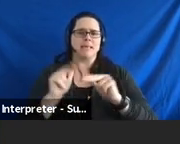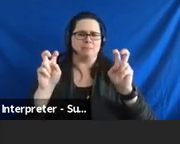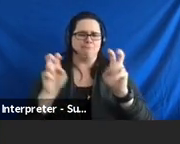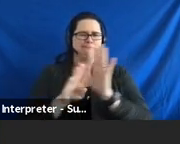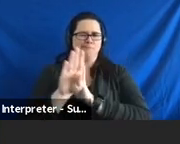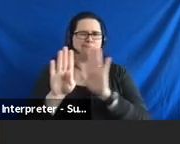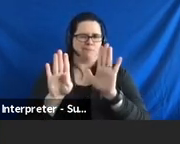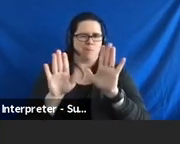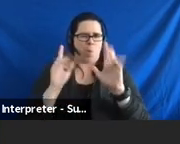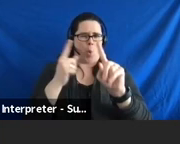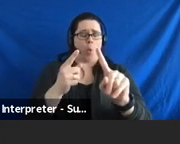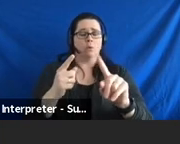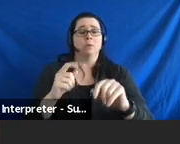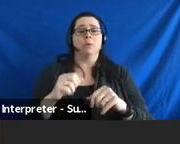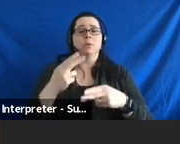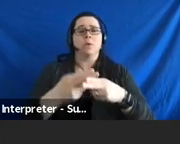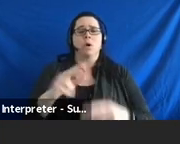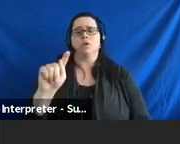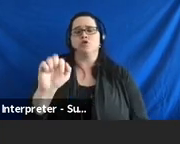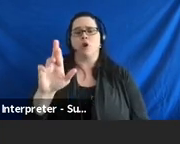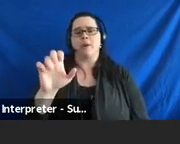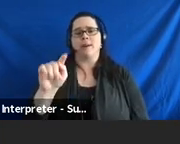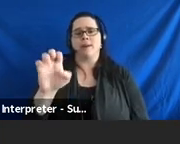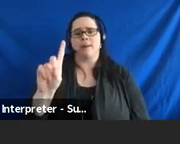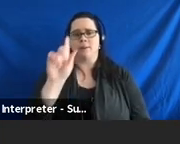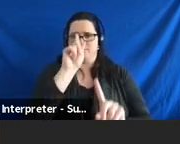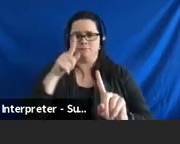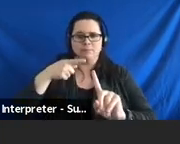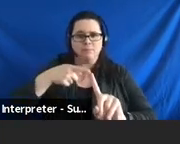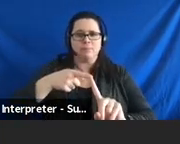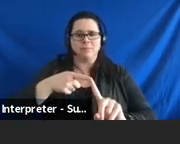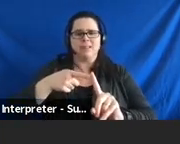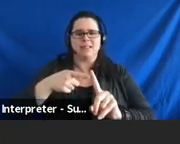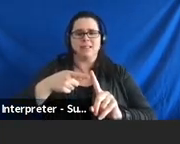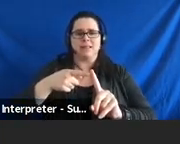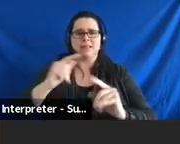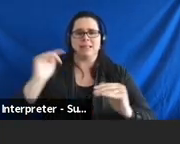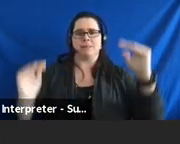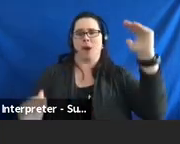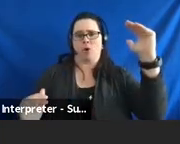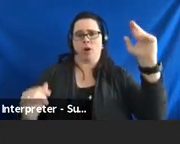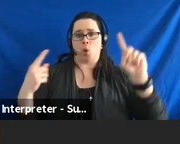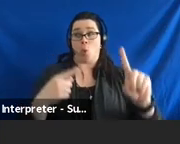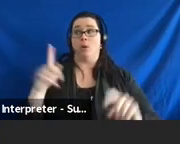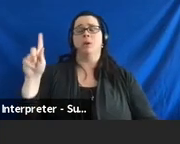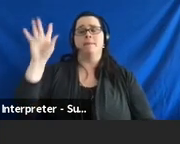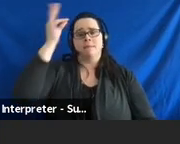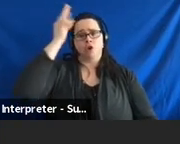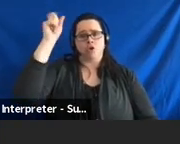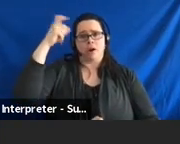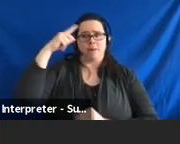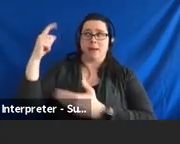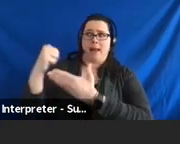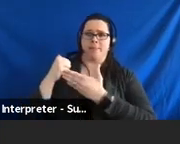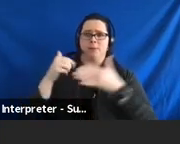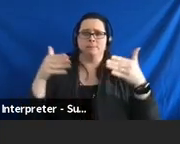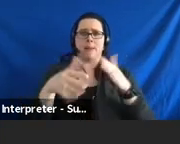one is what we call our targeted disparity goal. That's required by the federal government for us to pick a population to work with